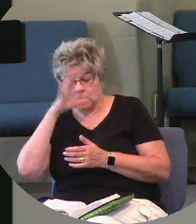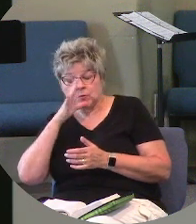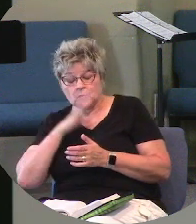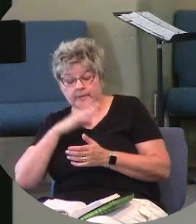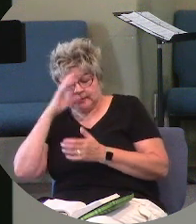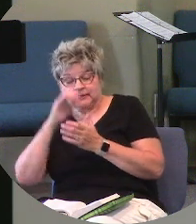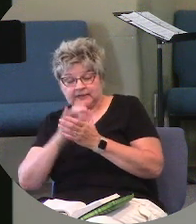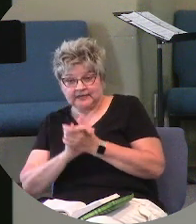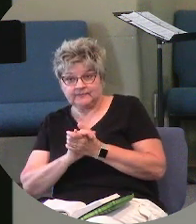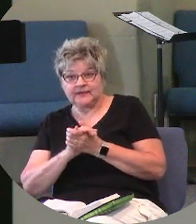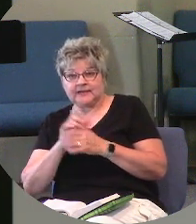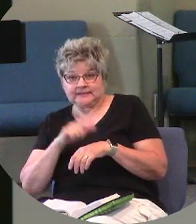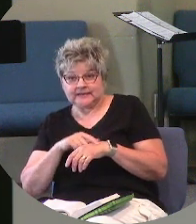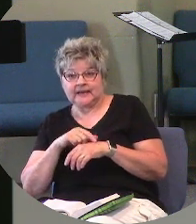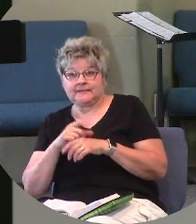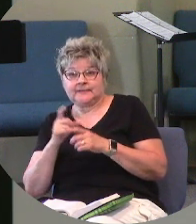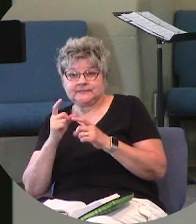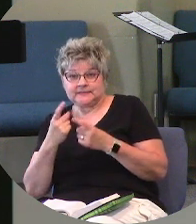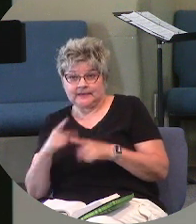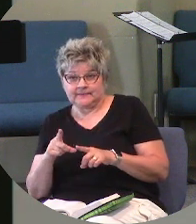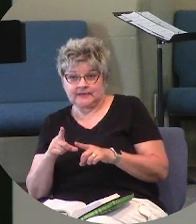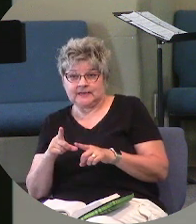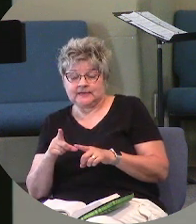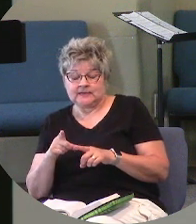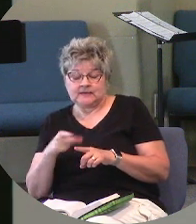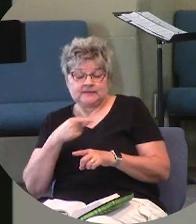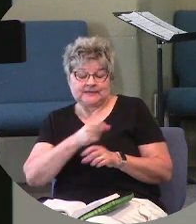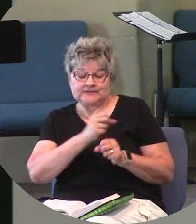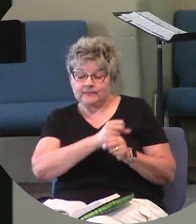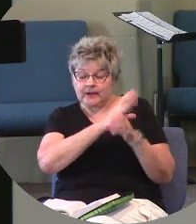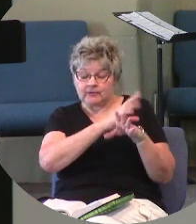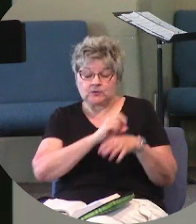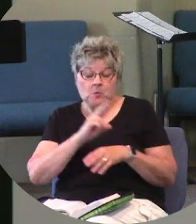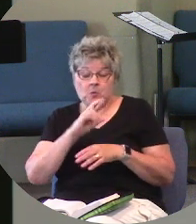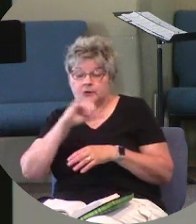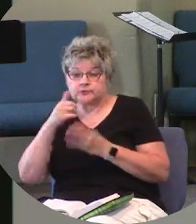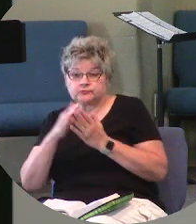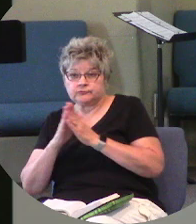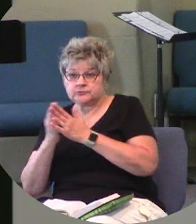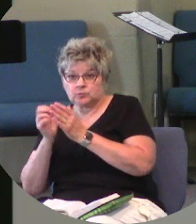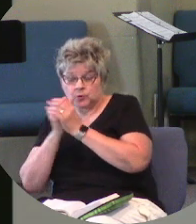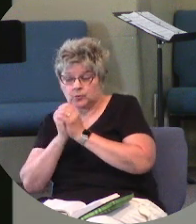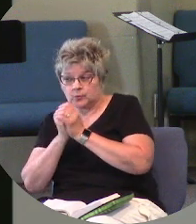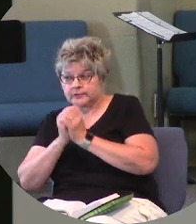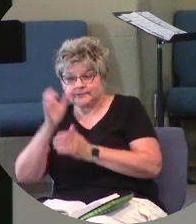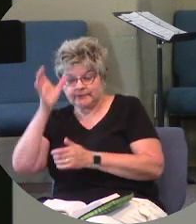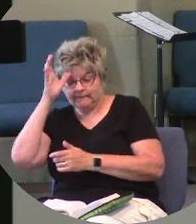hour is coming when neither this mountain nor Jerusalem will worship the Father.